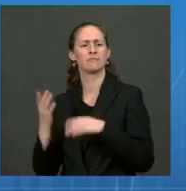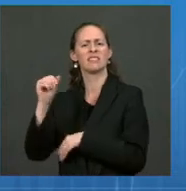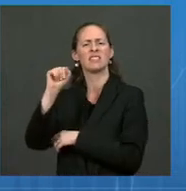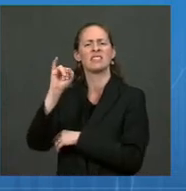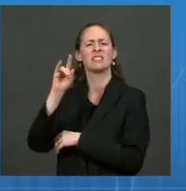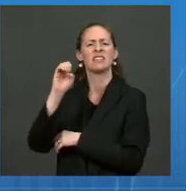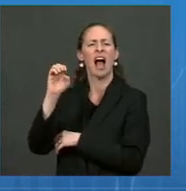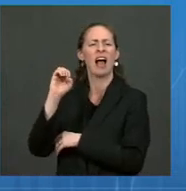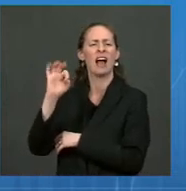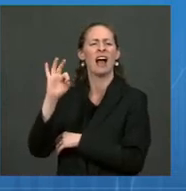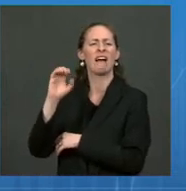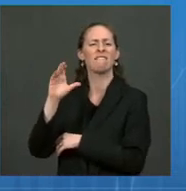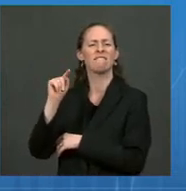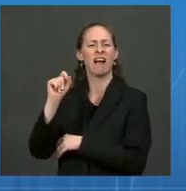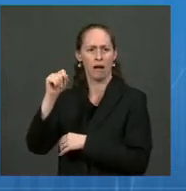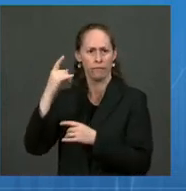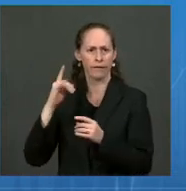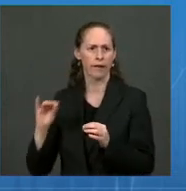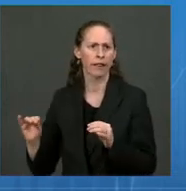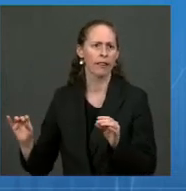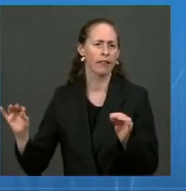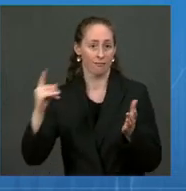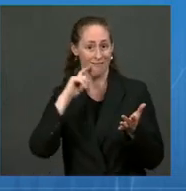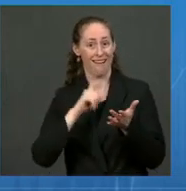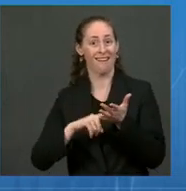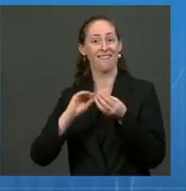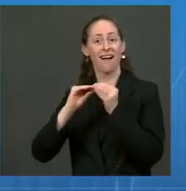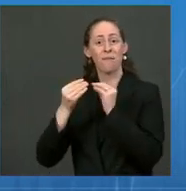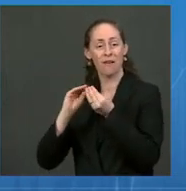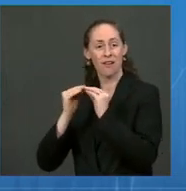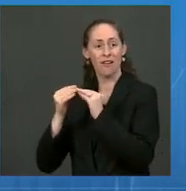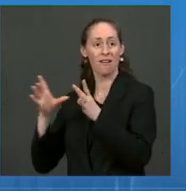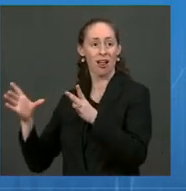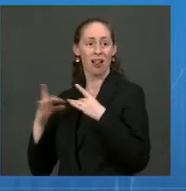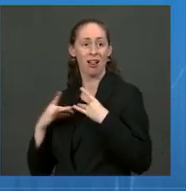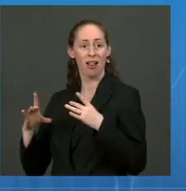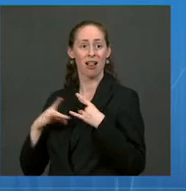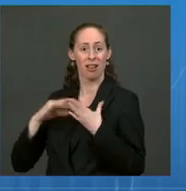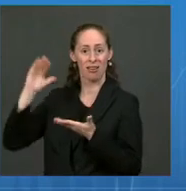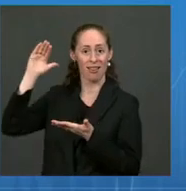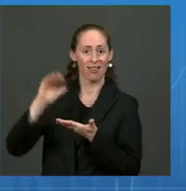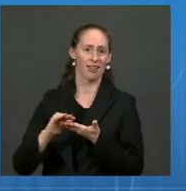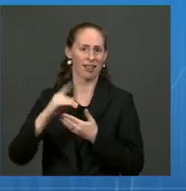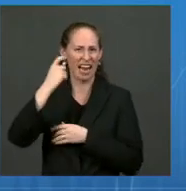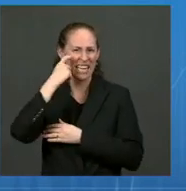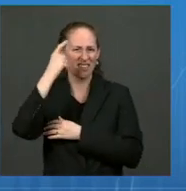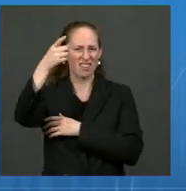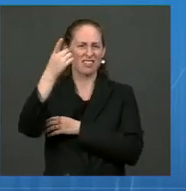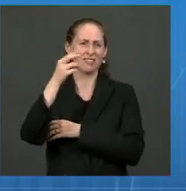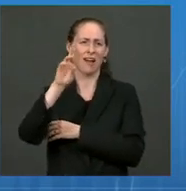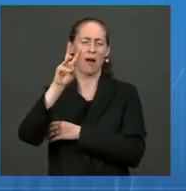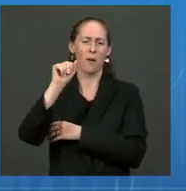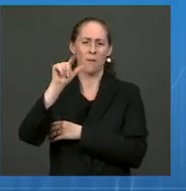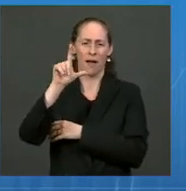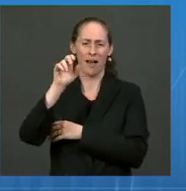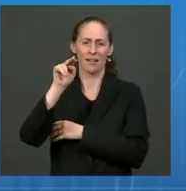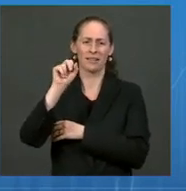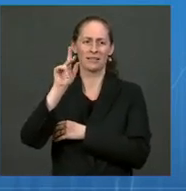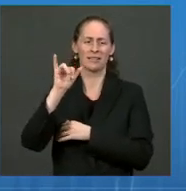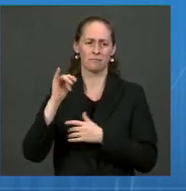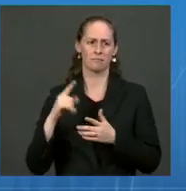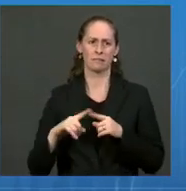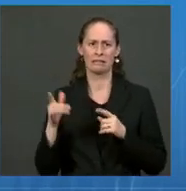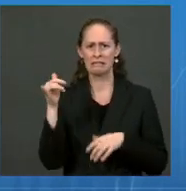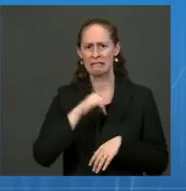and given that cases are falling, as you mentioned, Dr. Walensky, Dr. there still be as much urgency to get kids